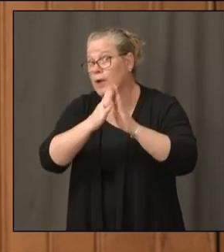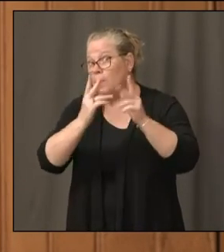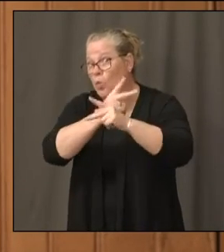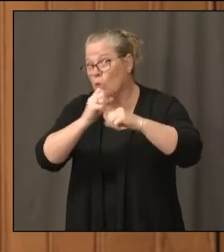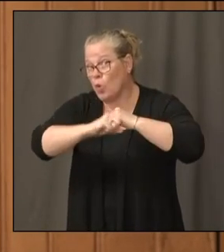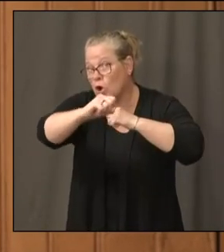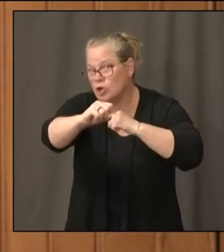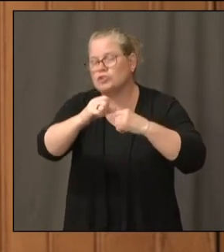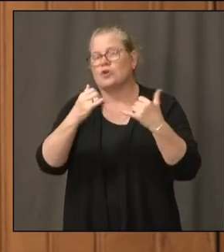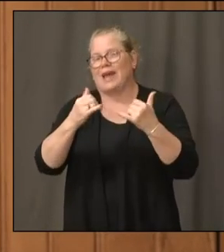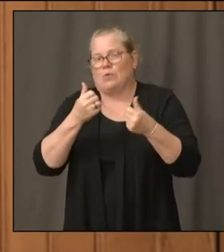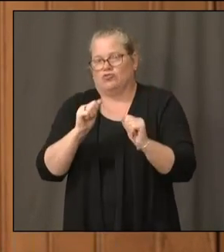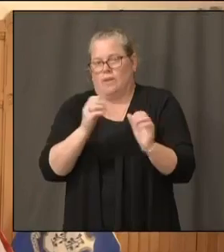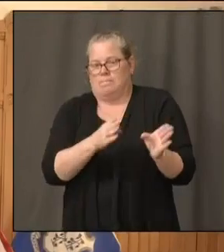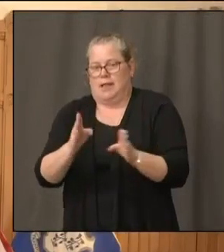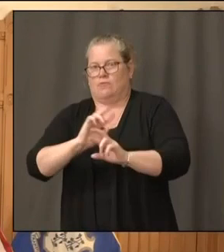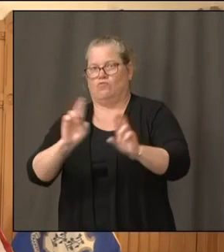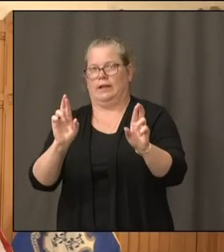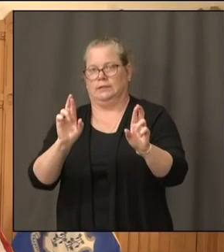final question from Fran.